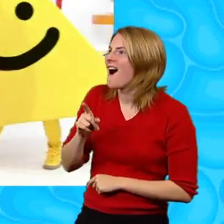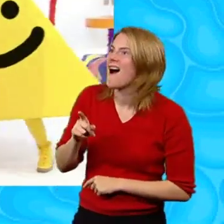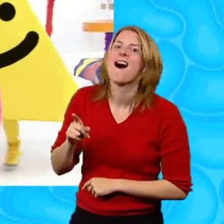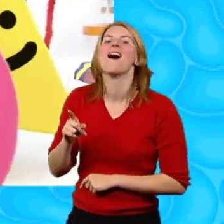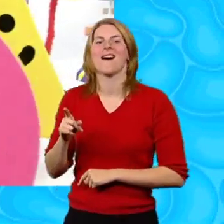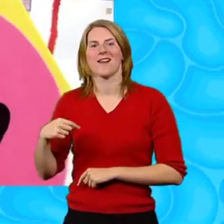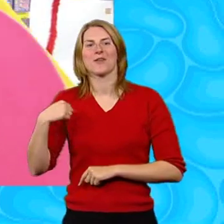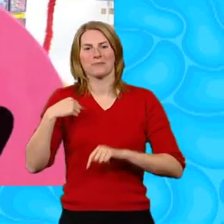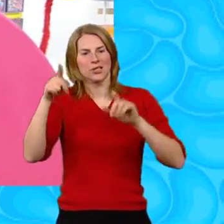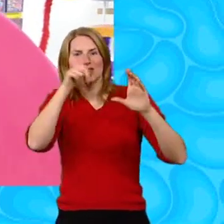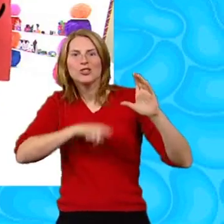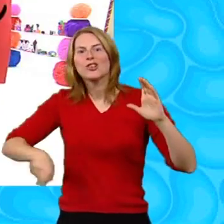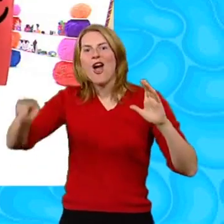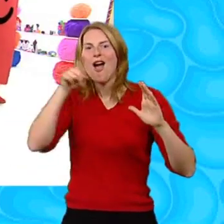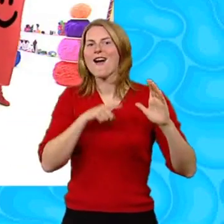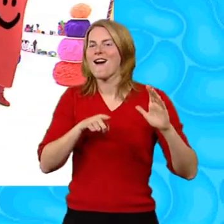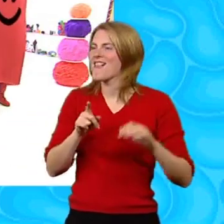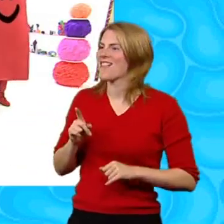I am a circle